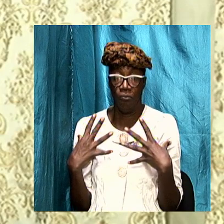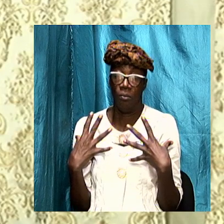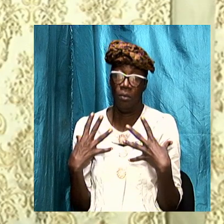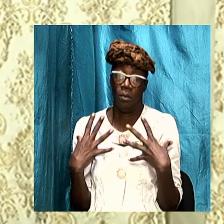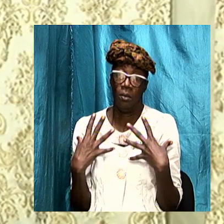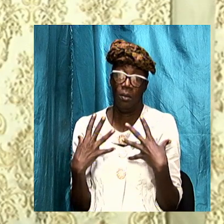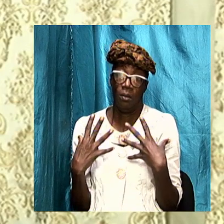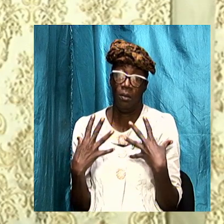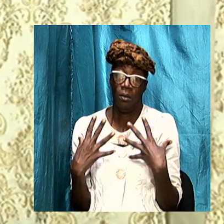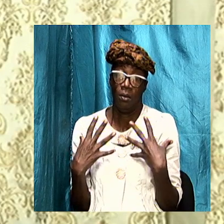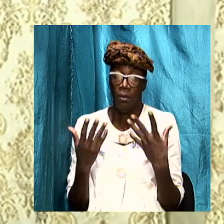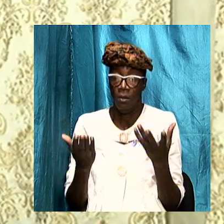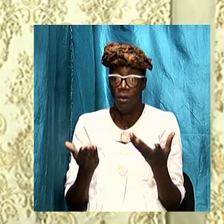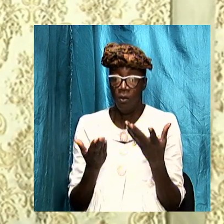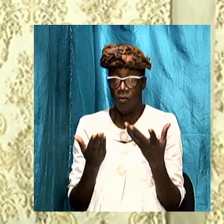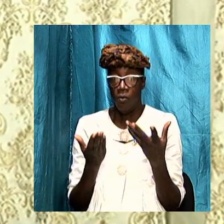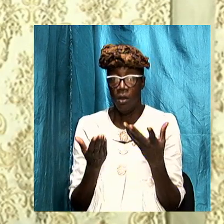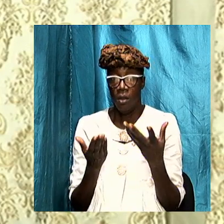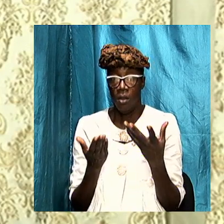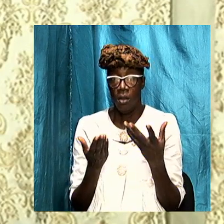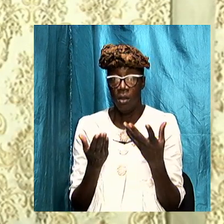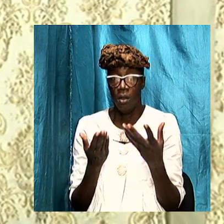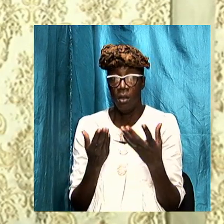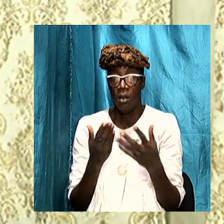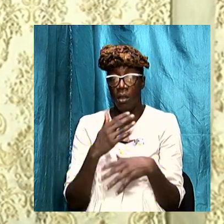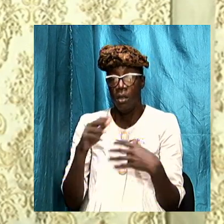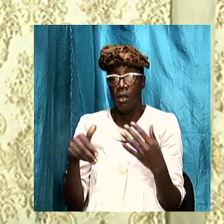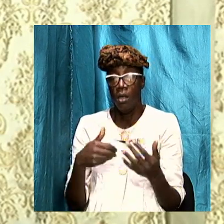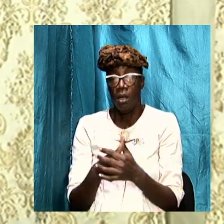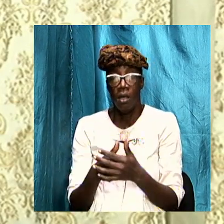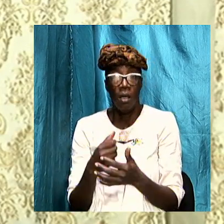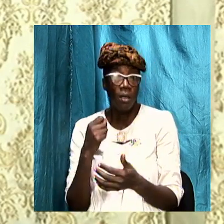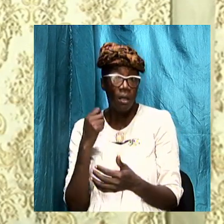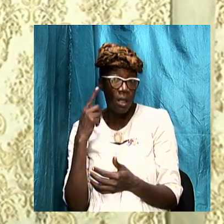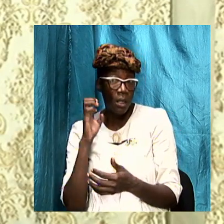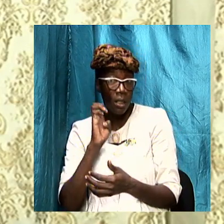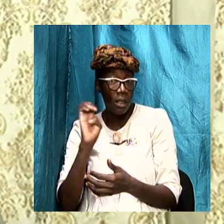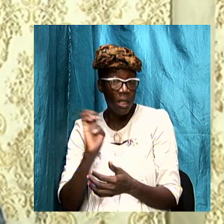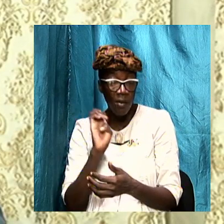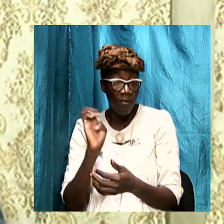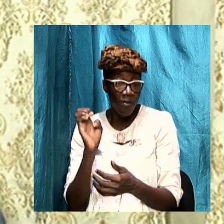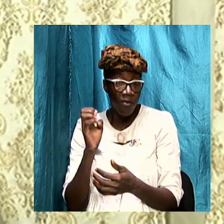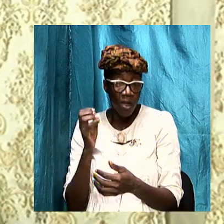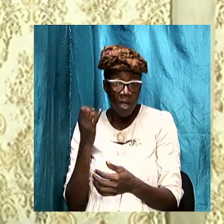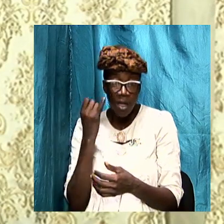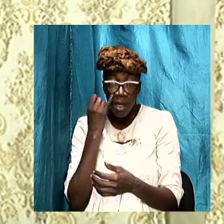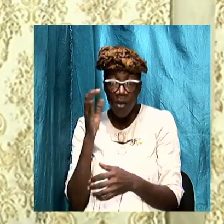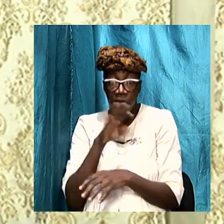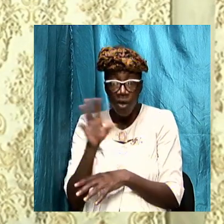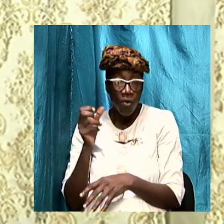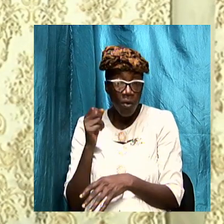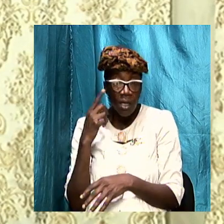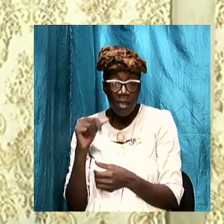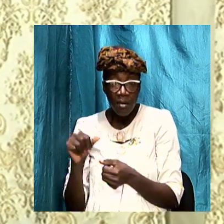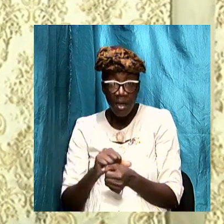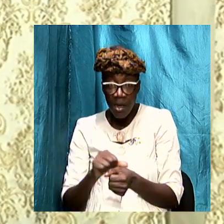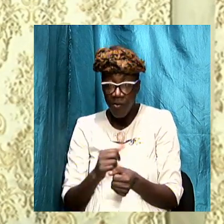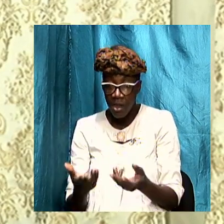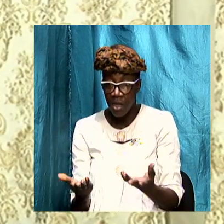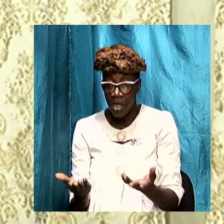I would like for all of us to understand even if we don't understand everything that is happening